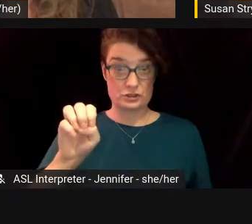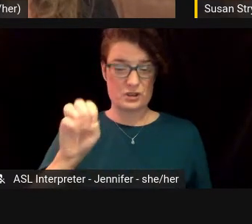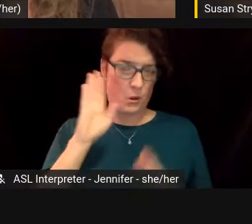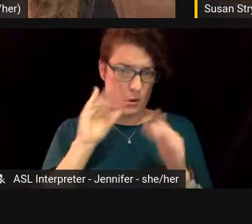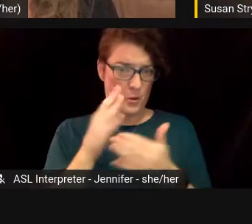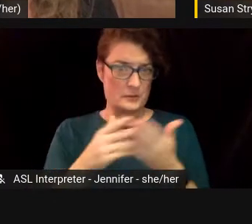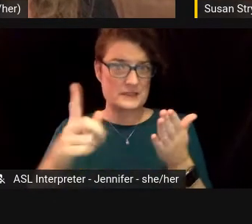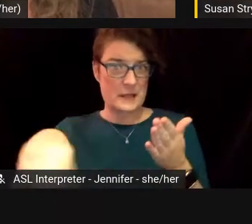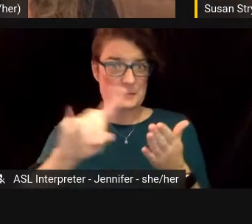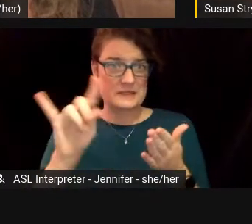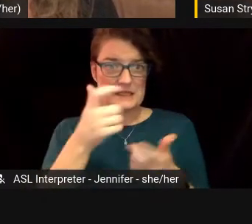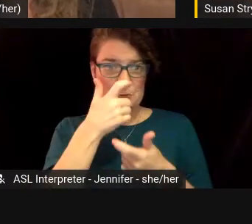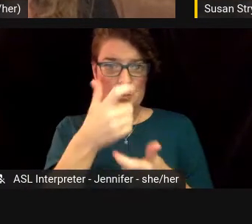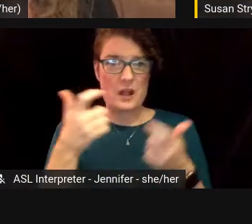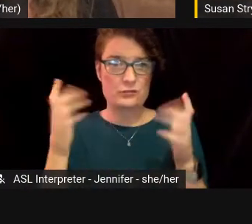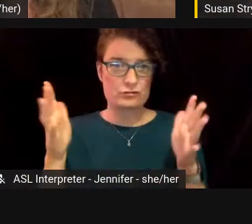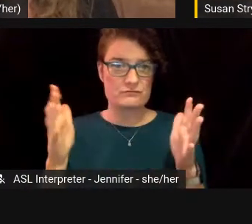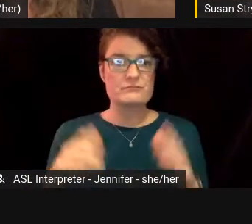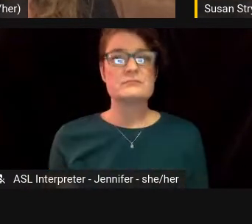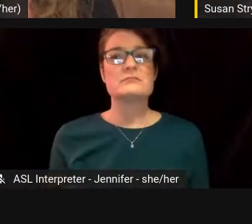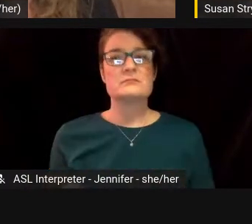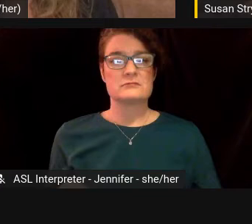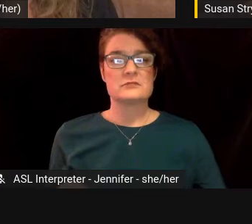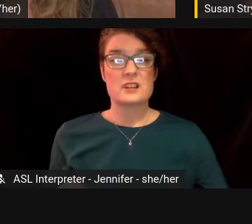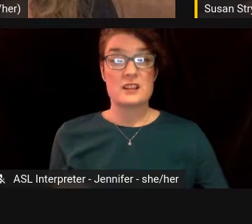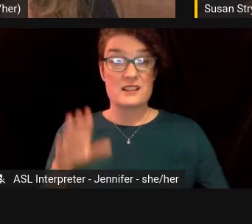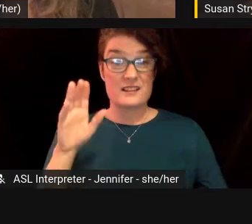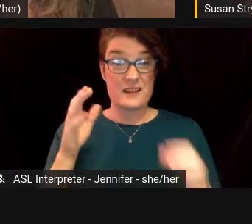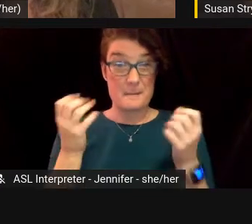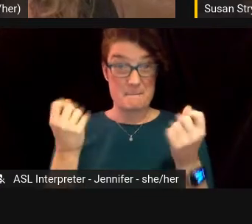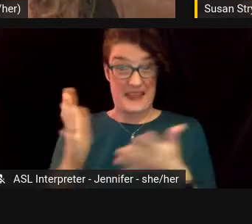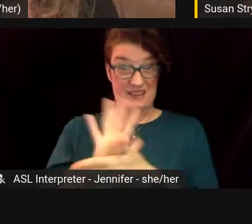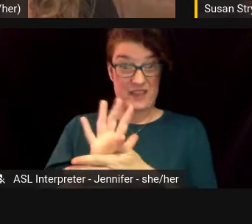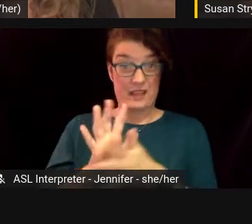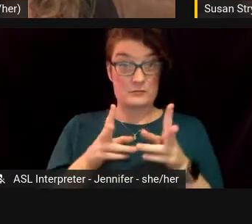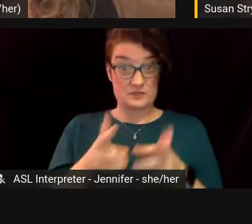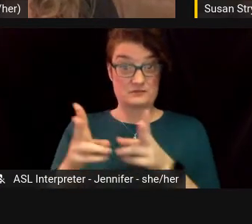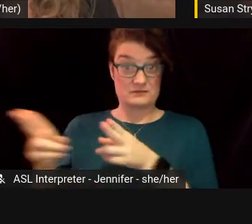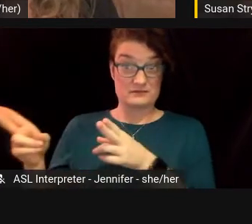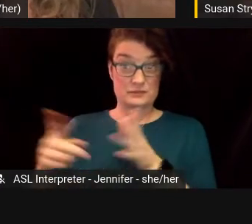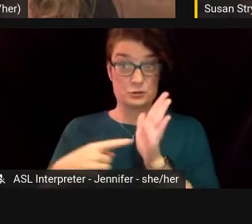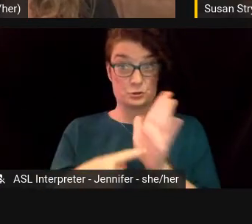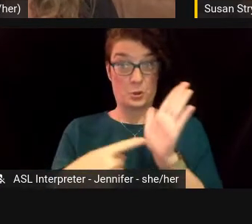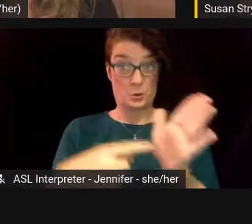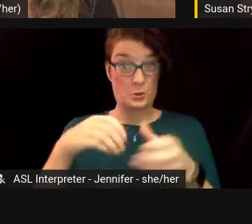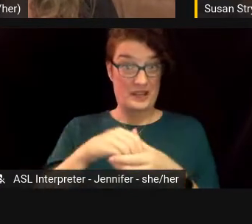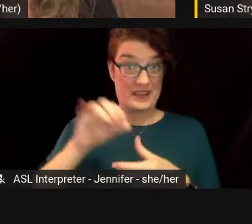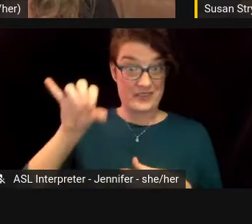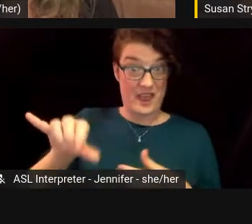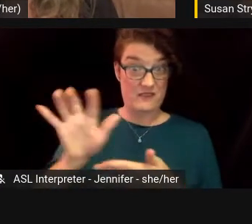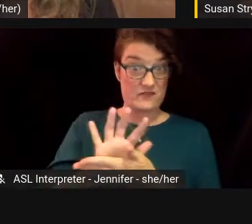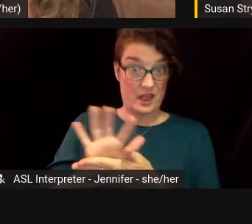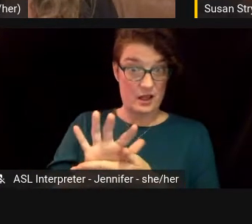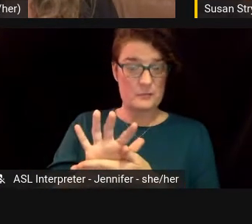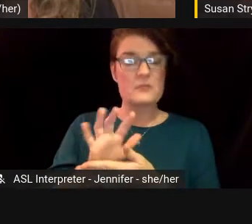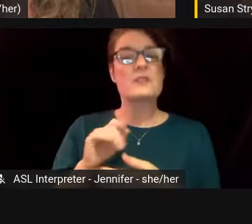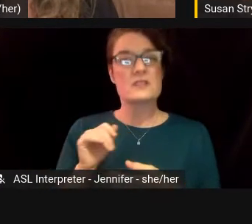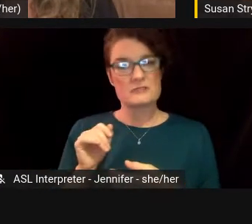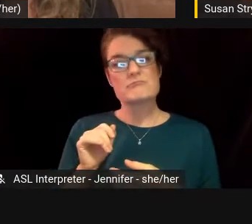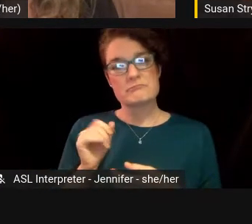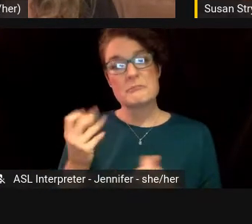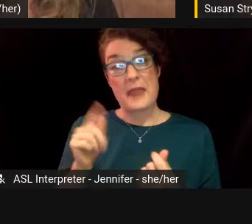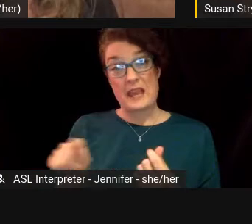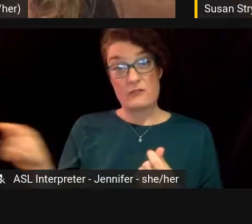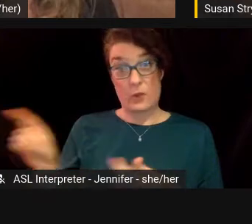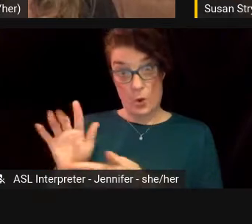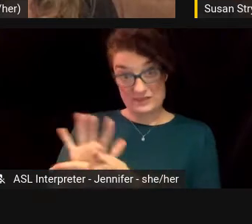the film clips represented in that film are, I would say, films made by non-transgender or